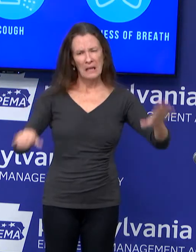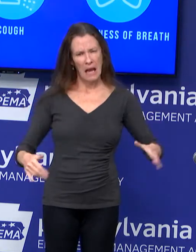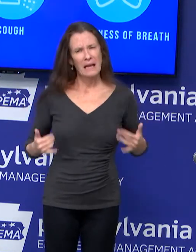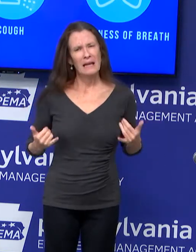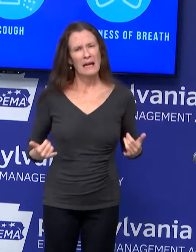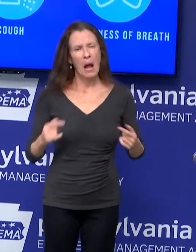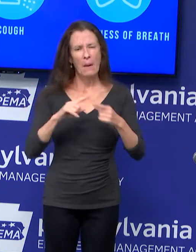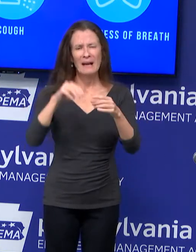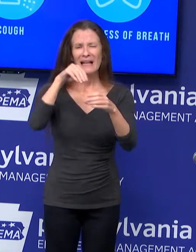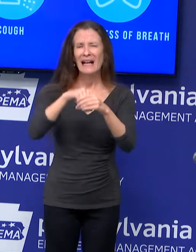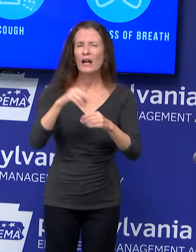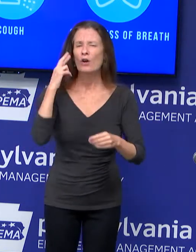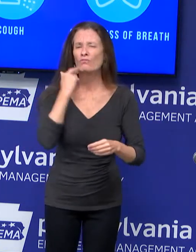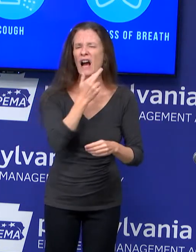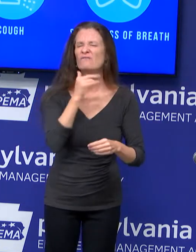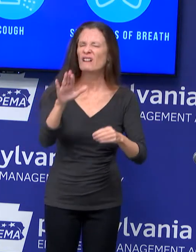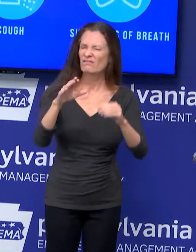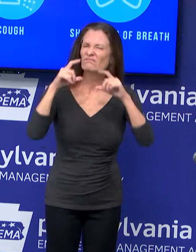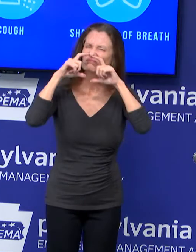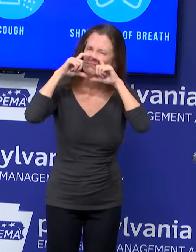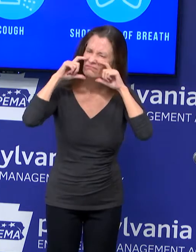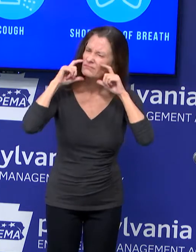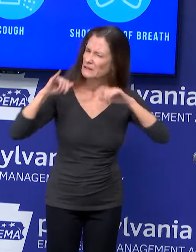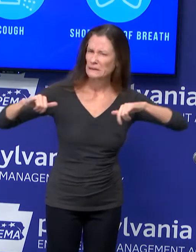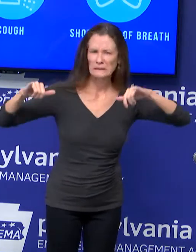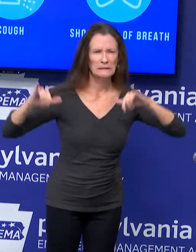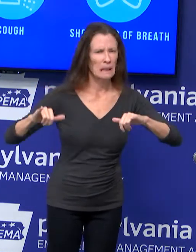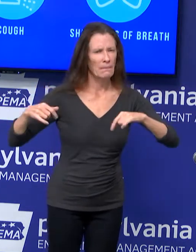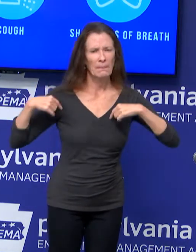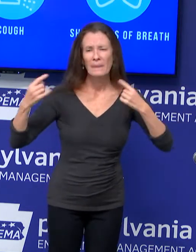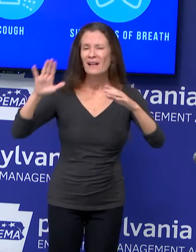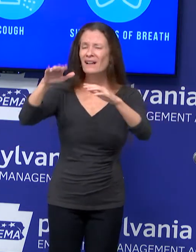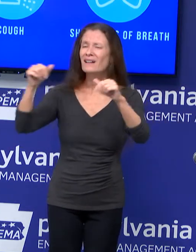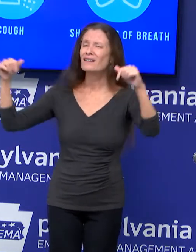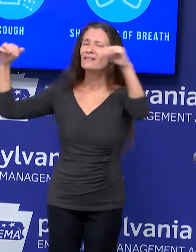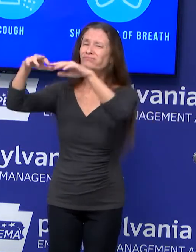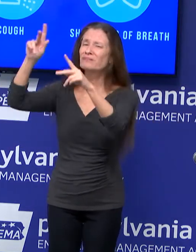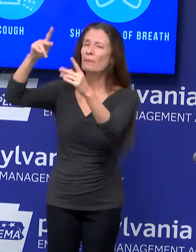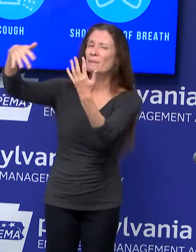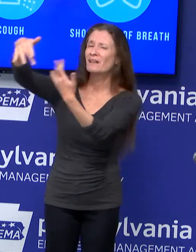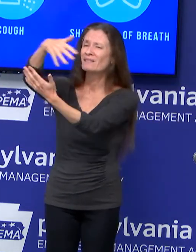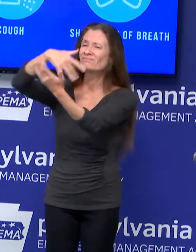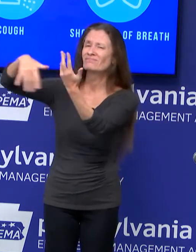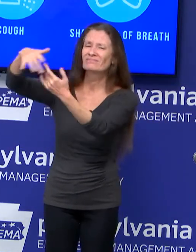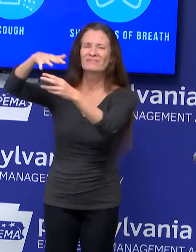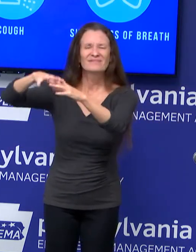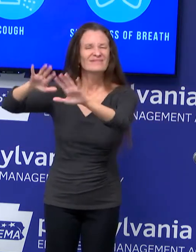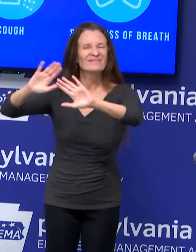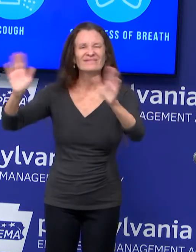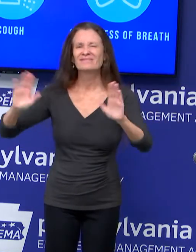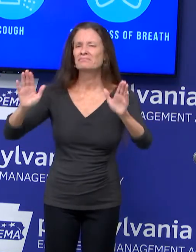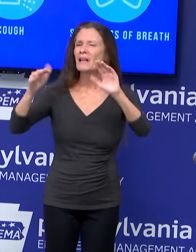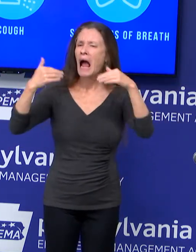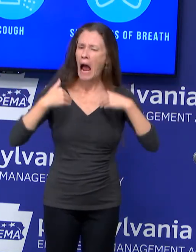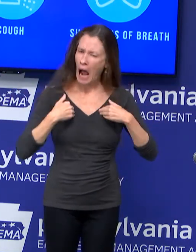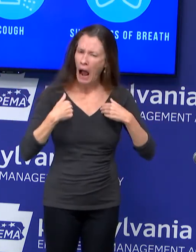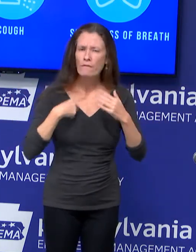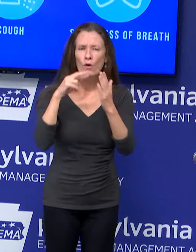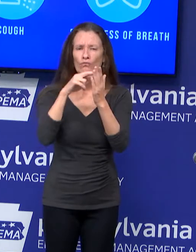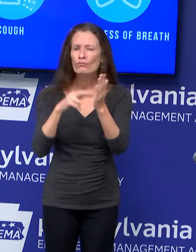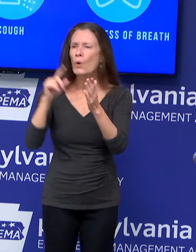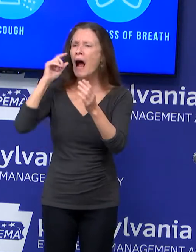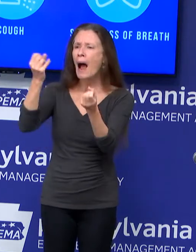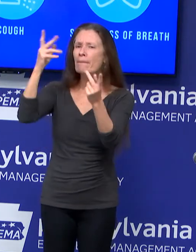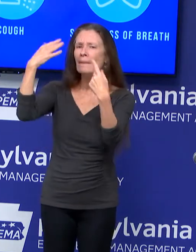and on large gatherings indoors and outdoors. So we have mitigation measures in place, and we